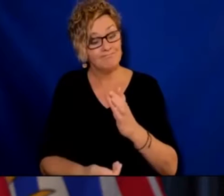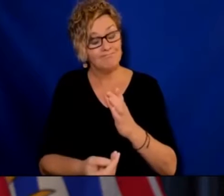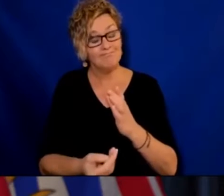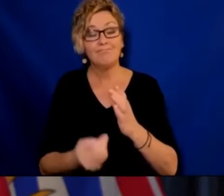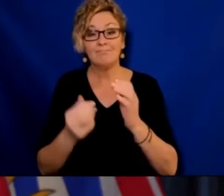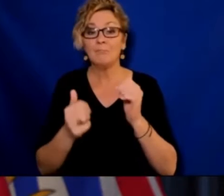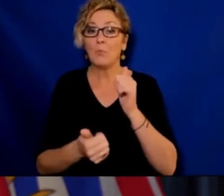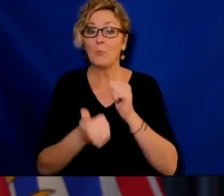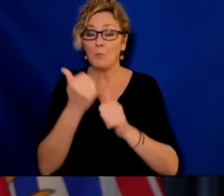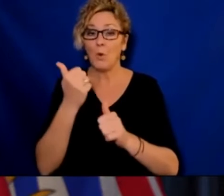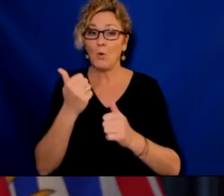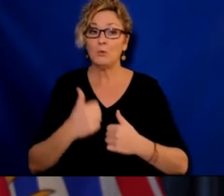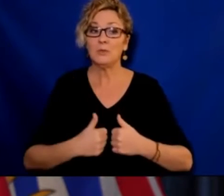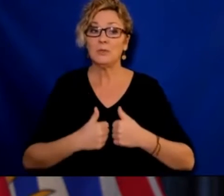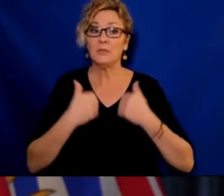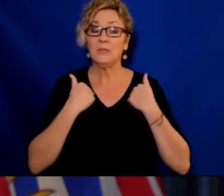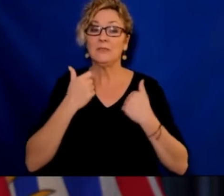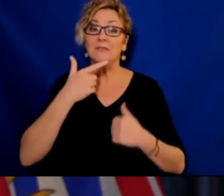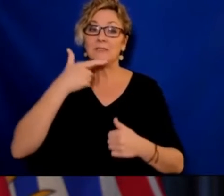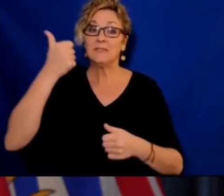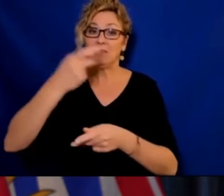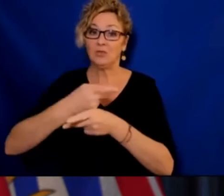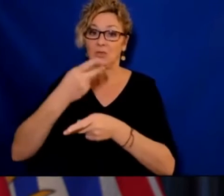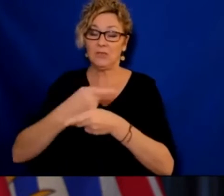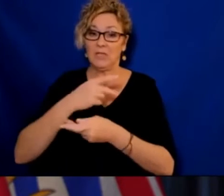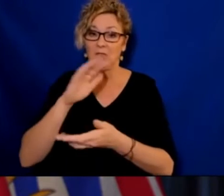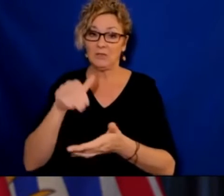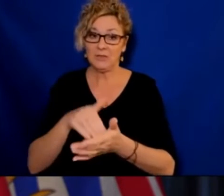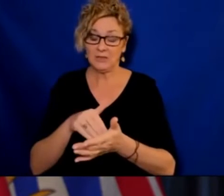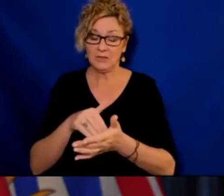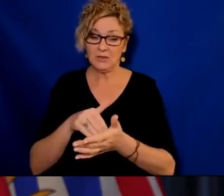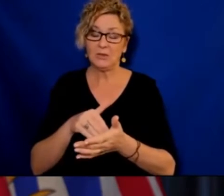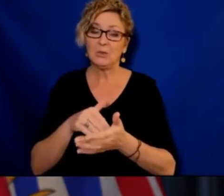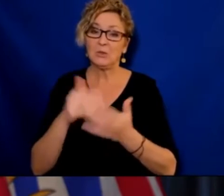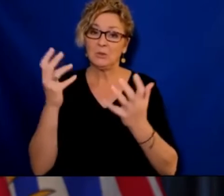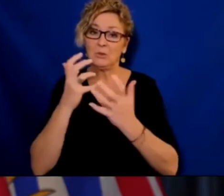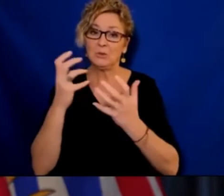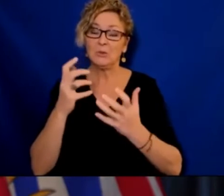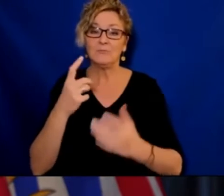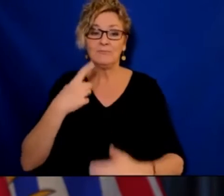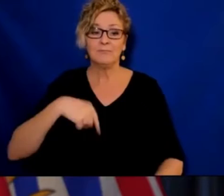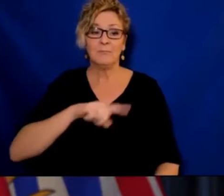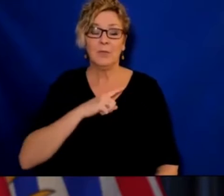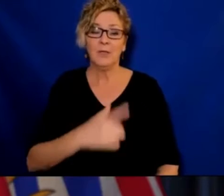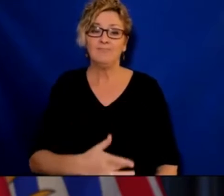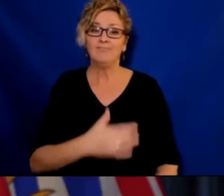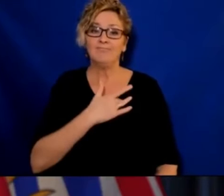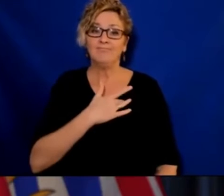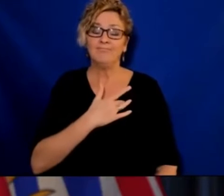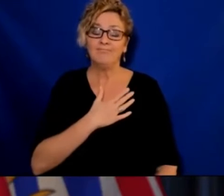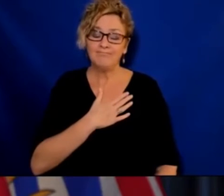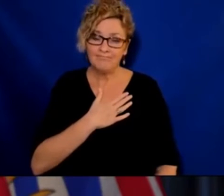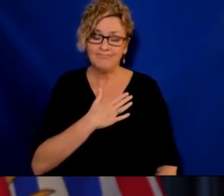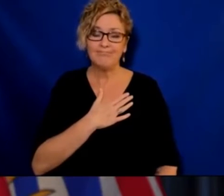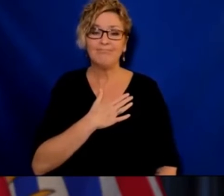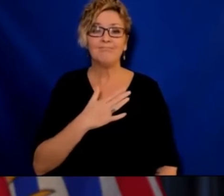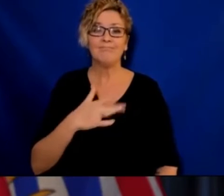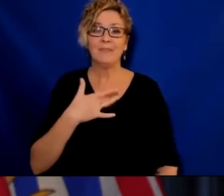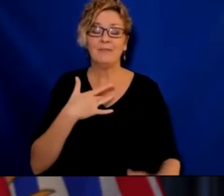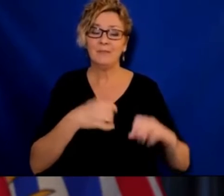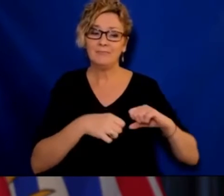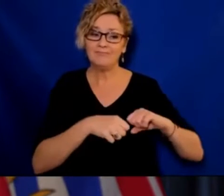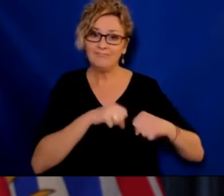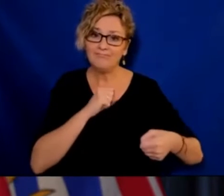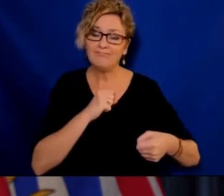having to deal with deaths at this time when it is so challenging for all of us. And our condolences and our thoughts are with the family